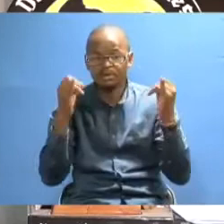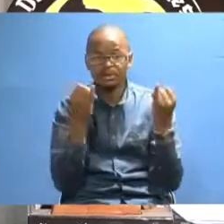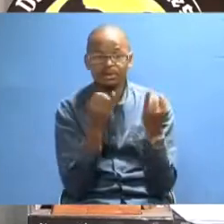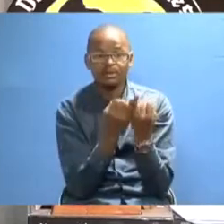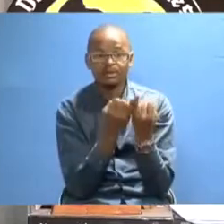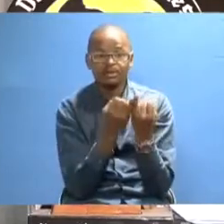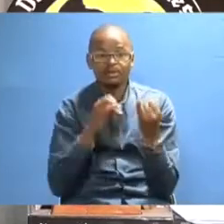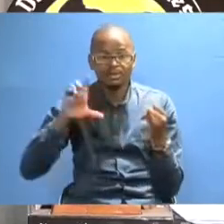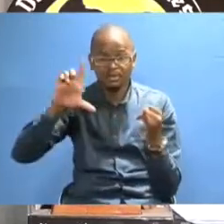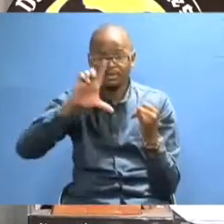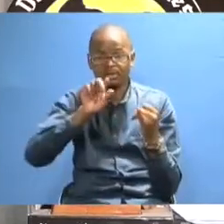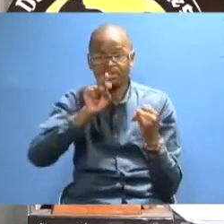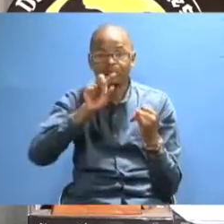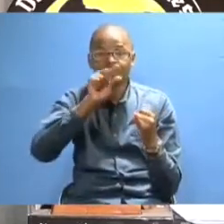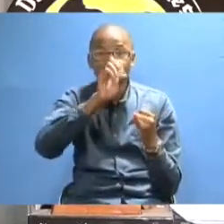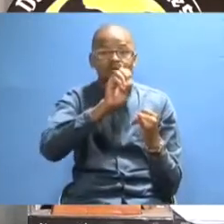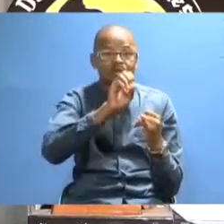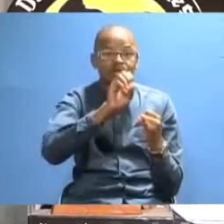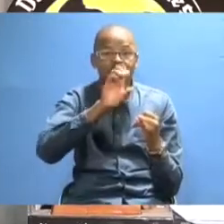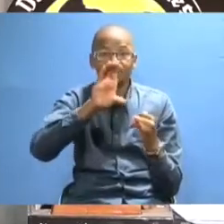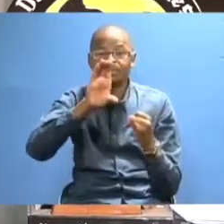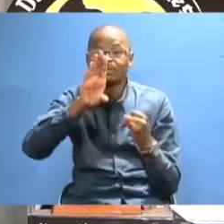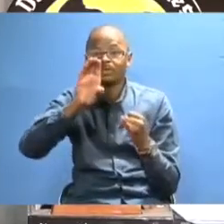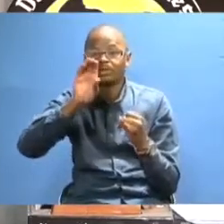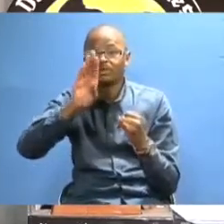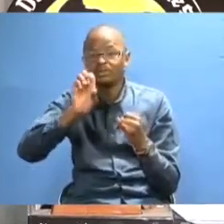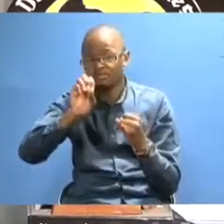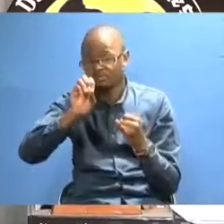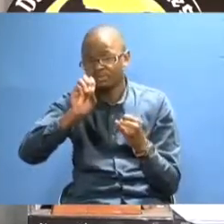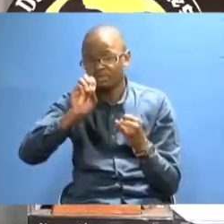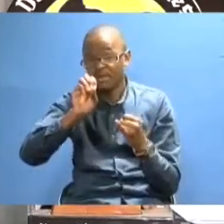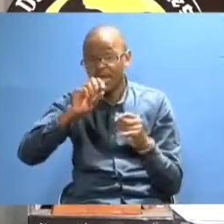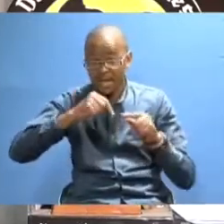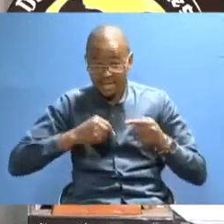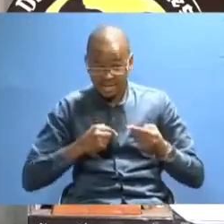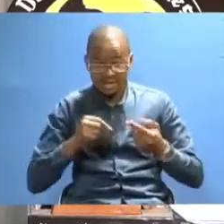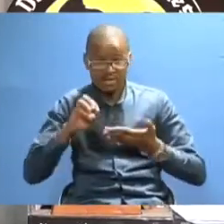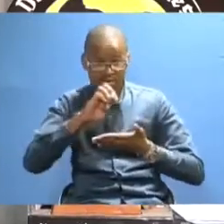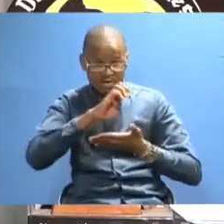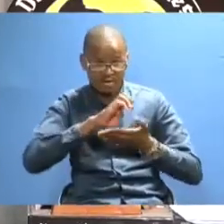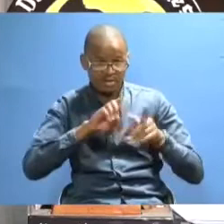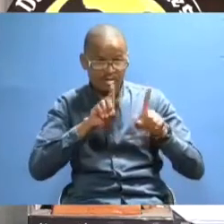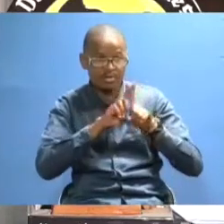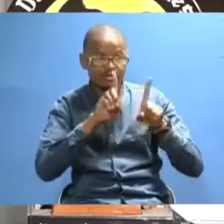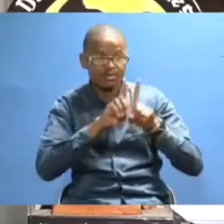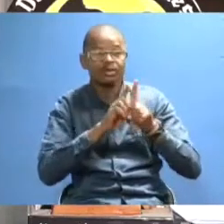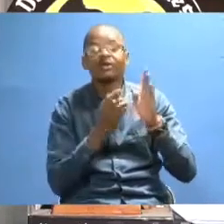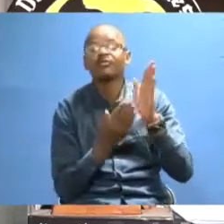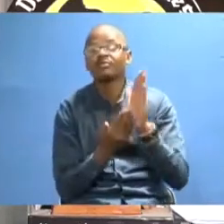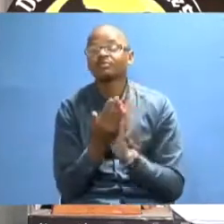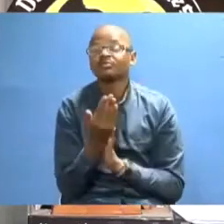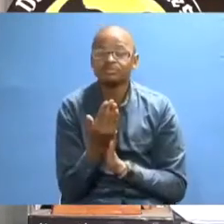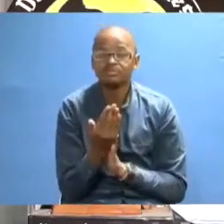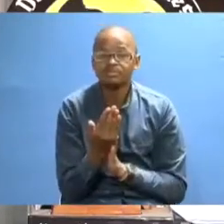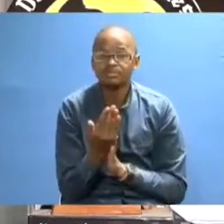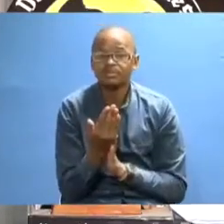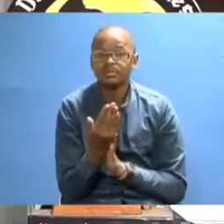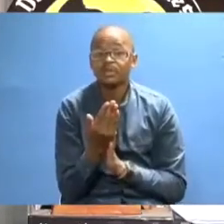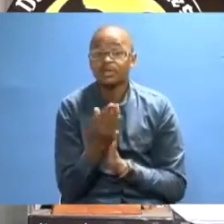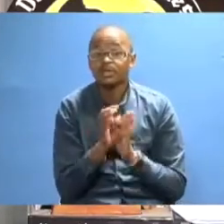international and local NGOs and CBOs, and in self-employment in environment and development